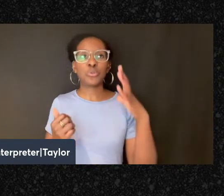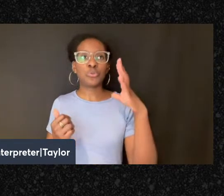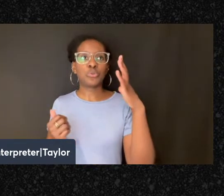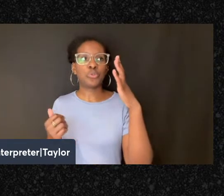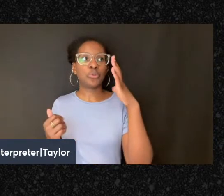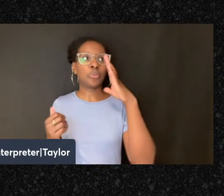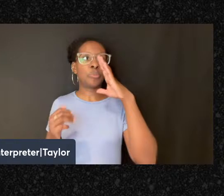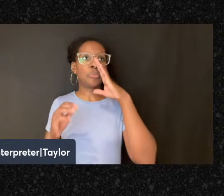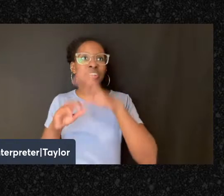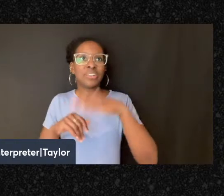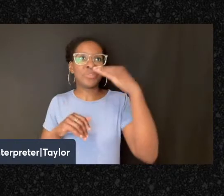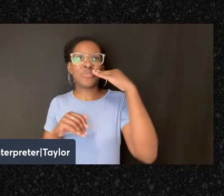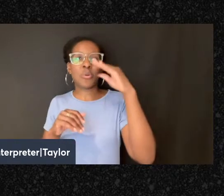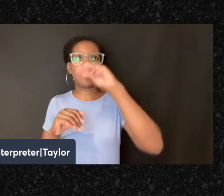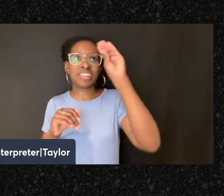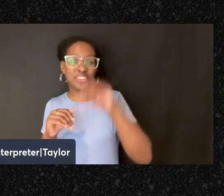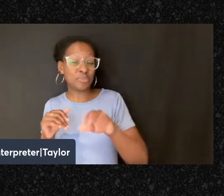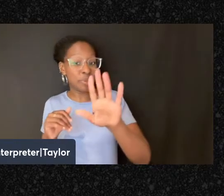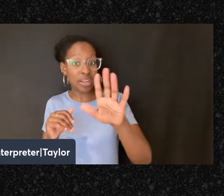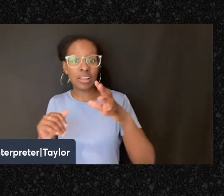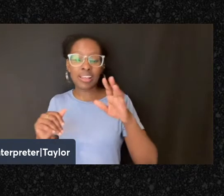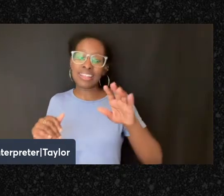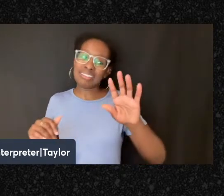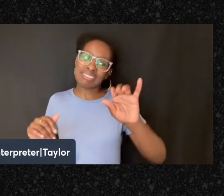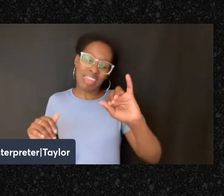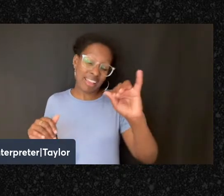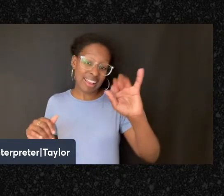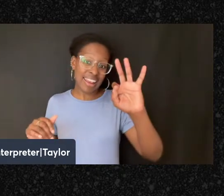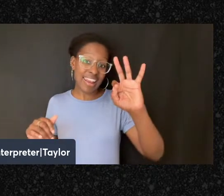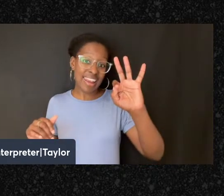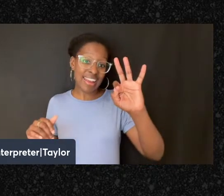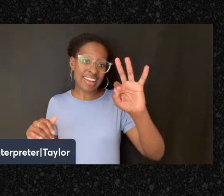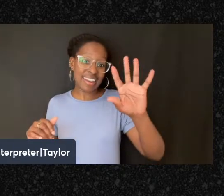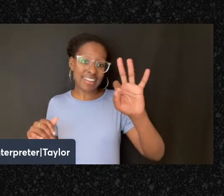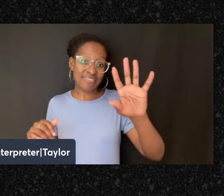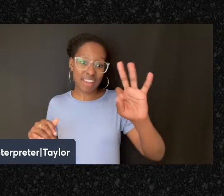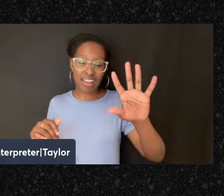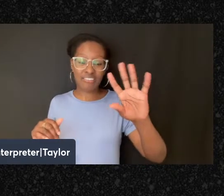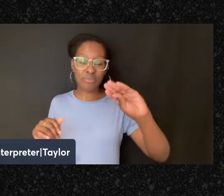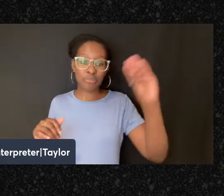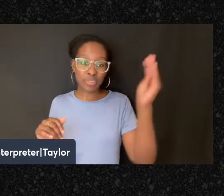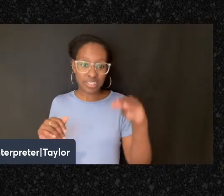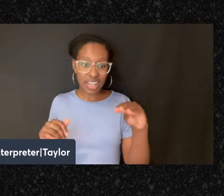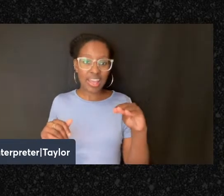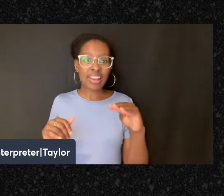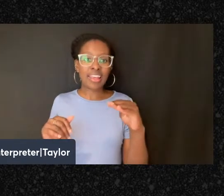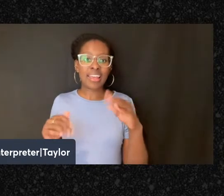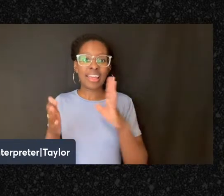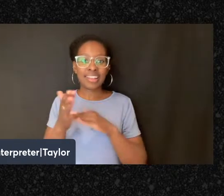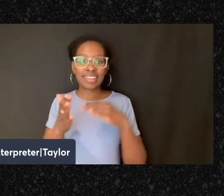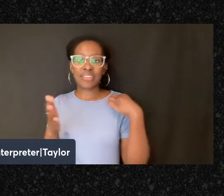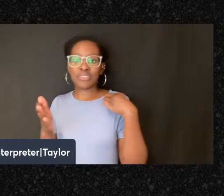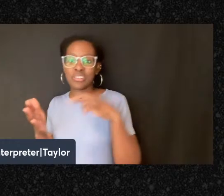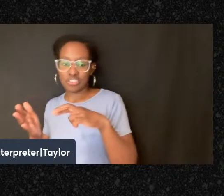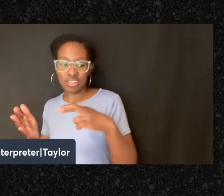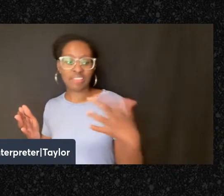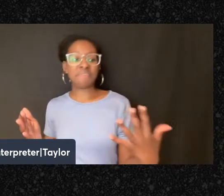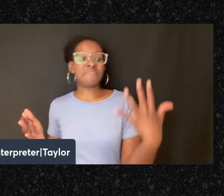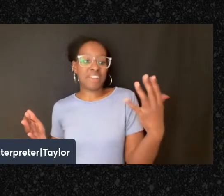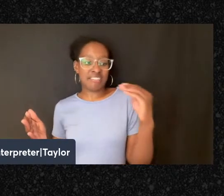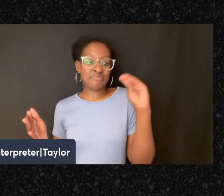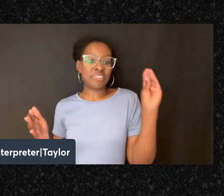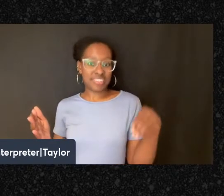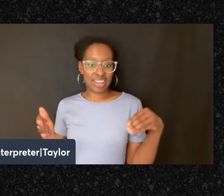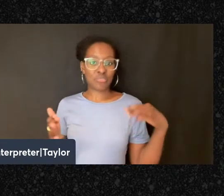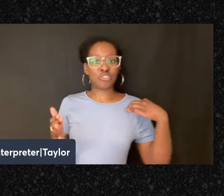talking something like 95% anti religious or anti clerical and 5% religious. And there are